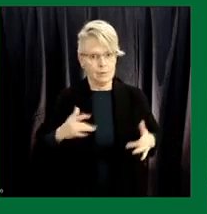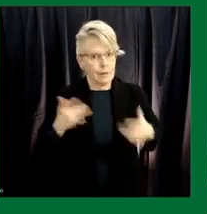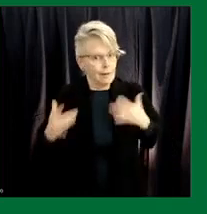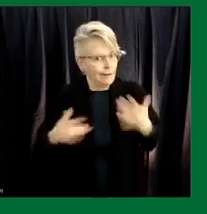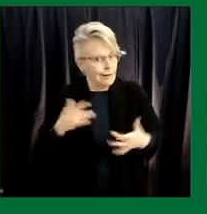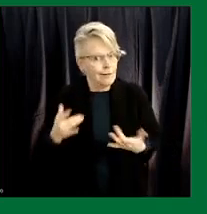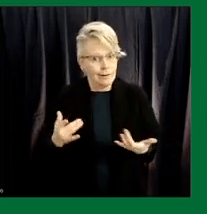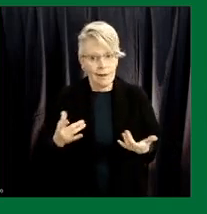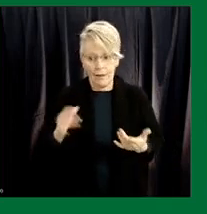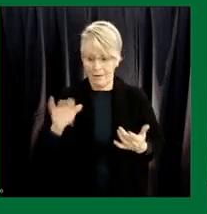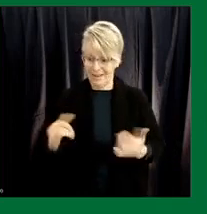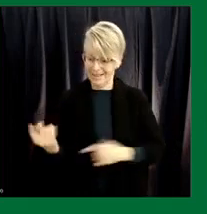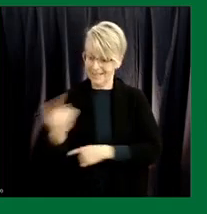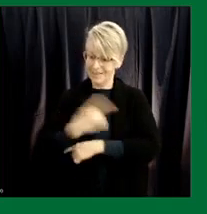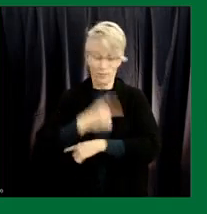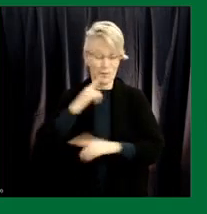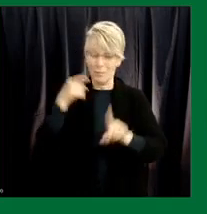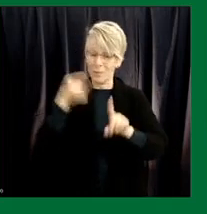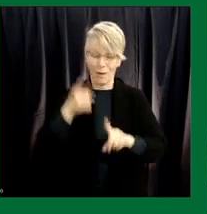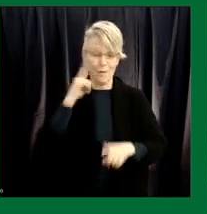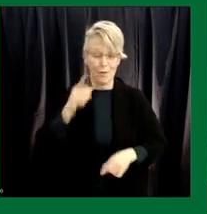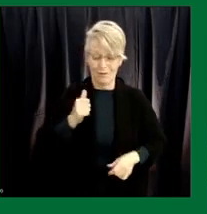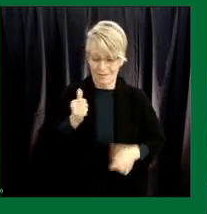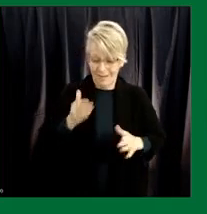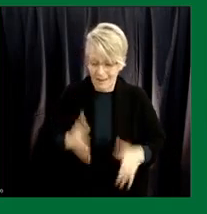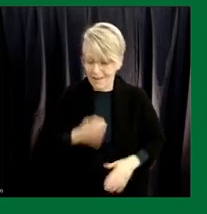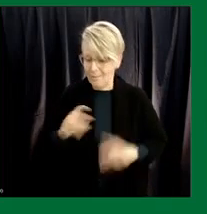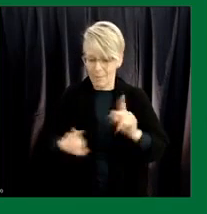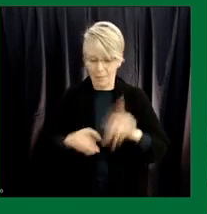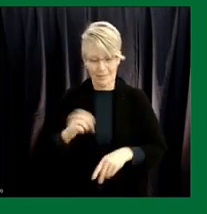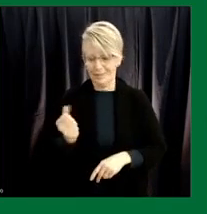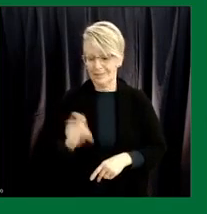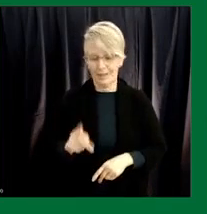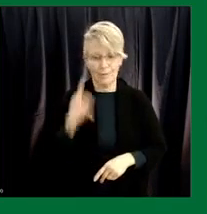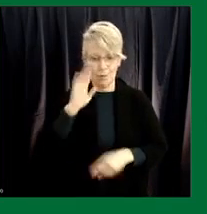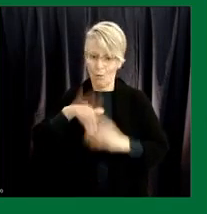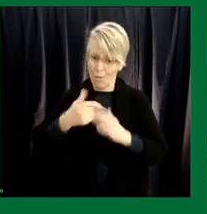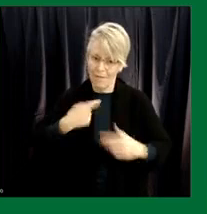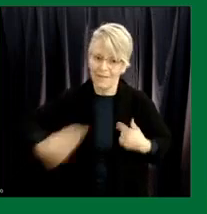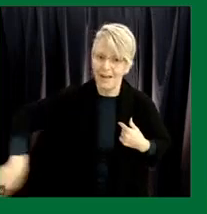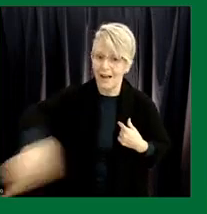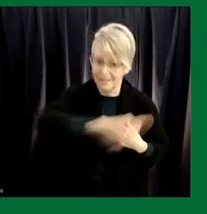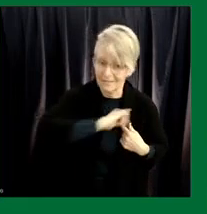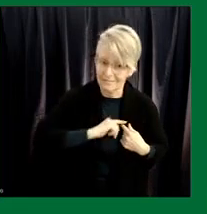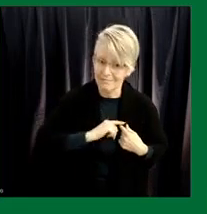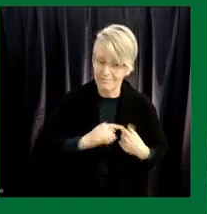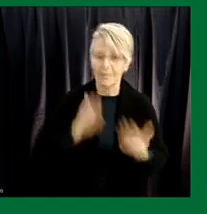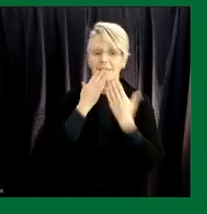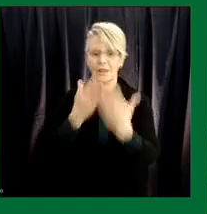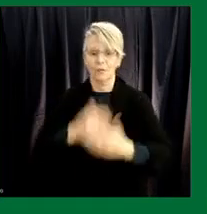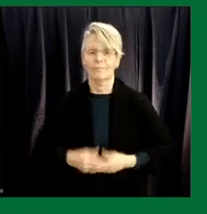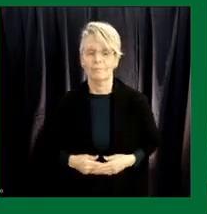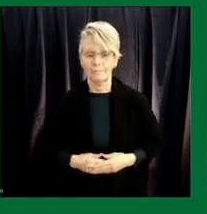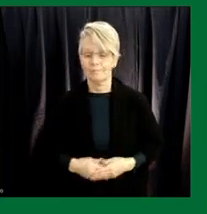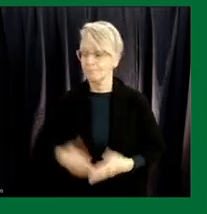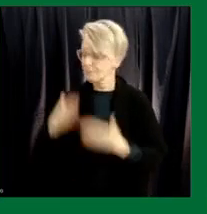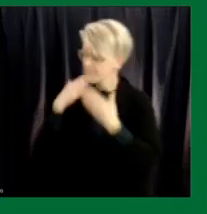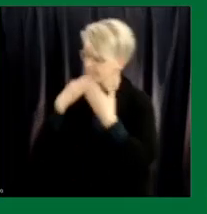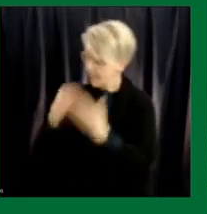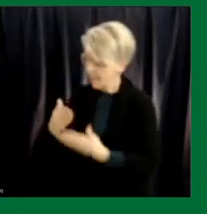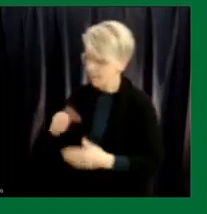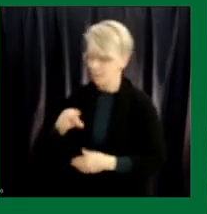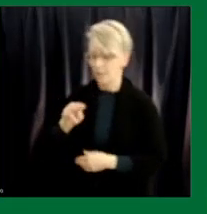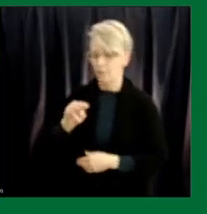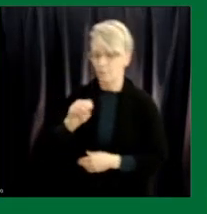of the day it's for Canadians and for the residents of Saskatchewan, it's for all of us. Thank you. Thank you Premier Mo and